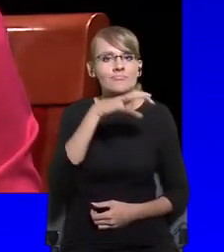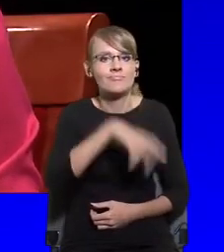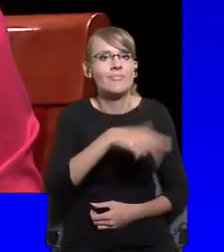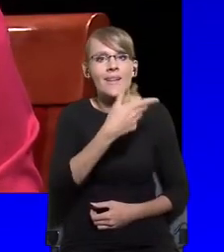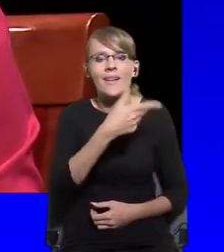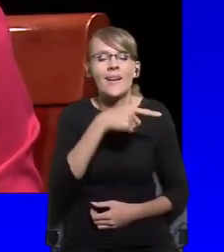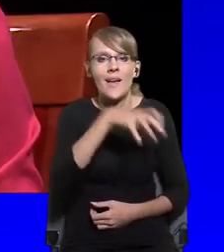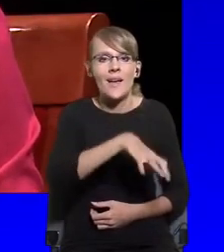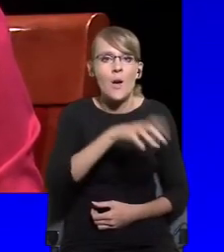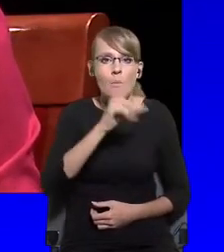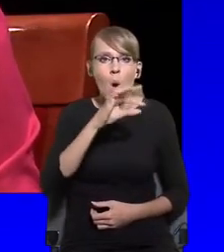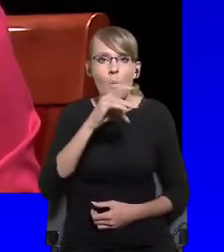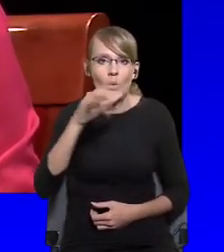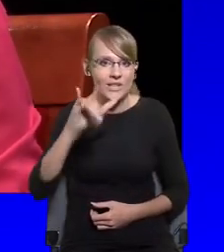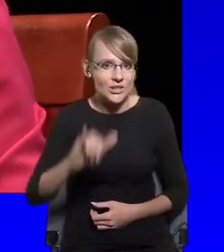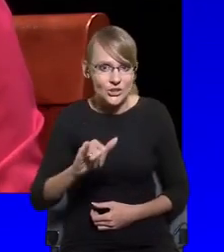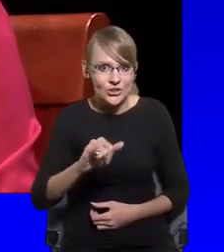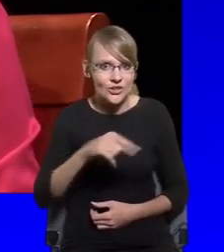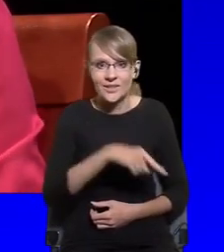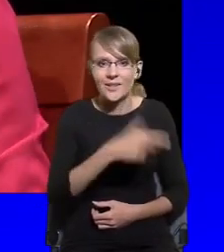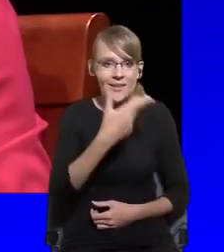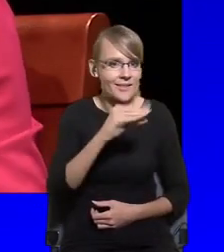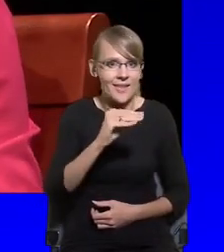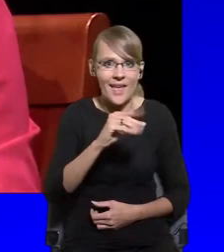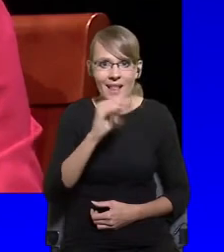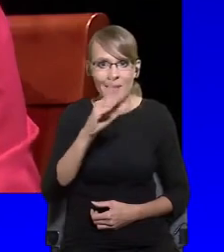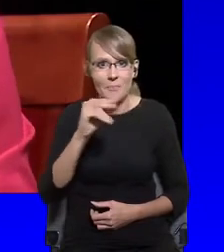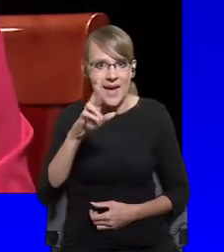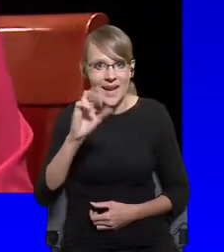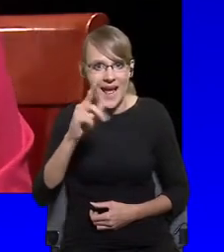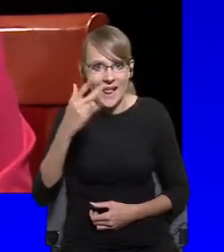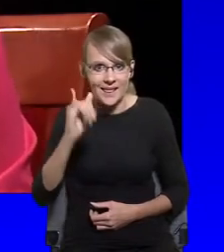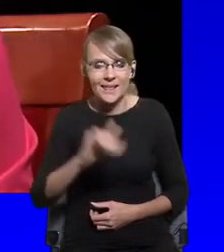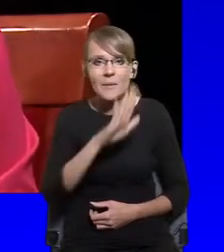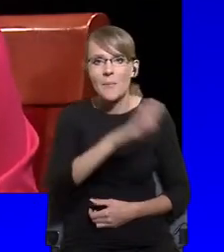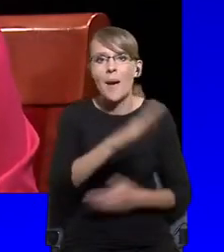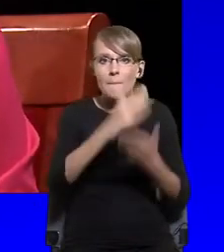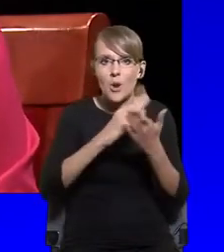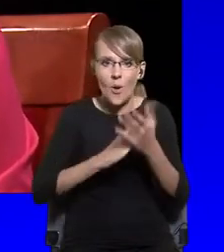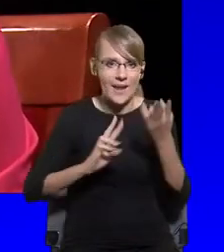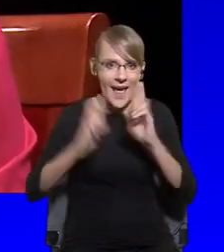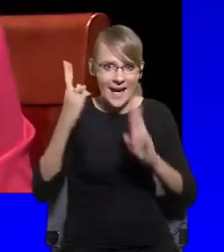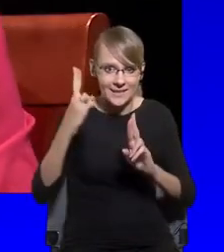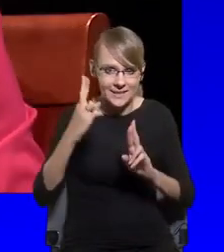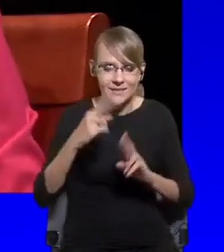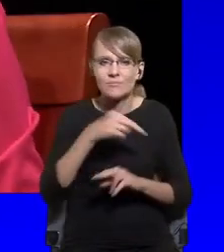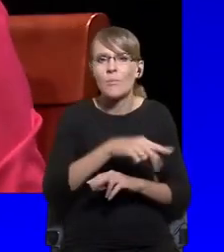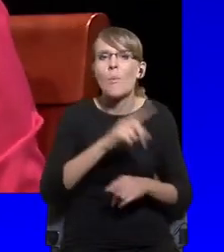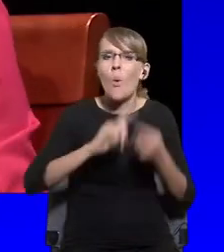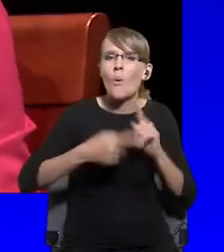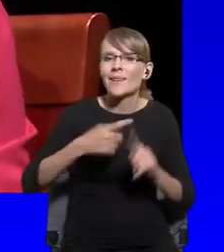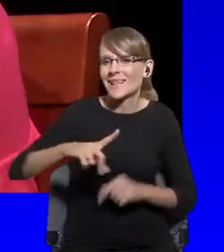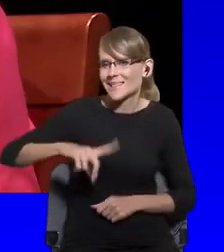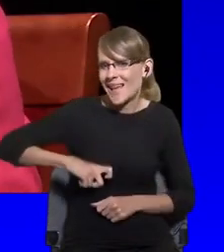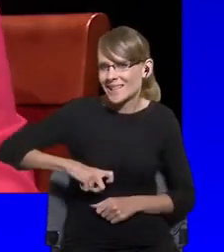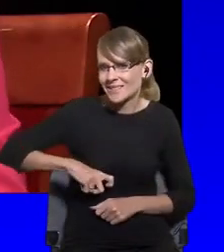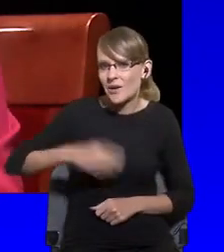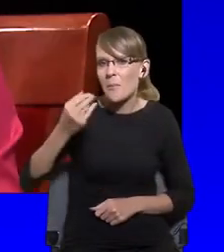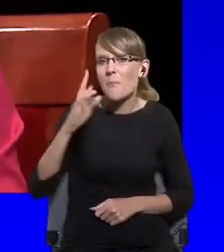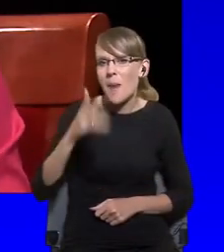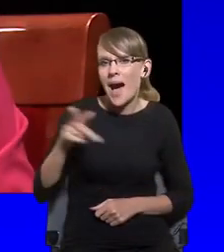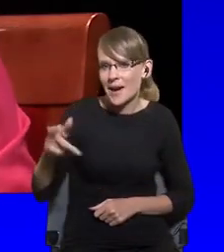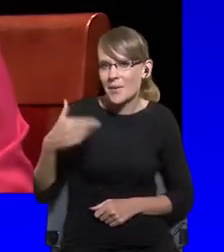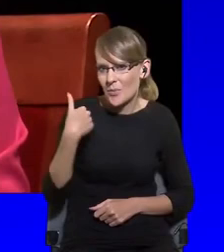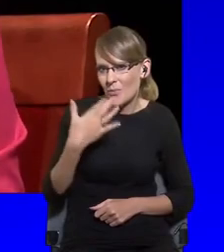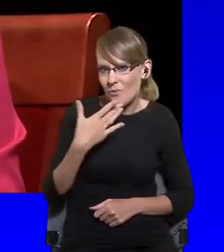great extent, reactive. So it was reactive. It was this politics of envy that Mark has mentioned. It was based on